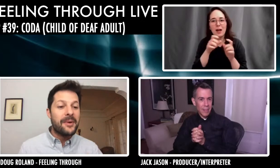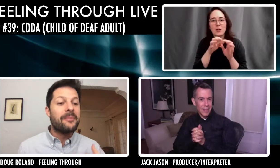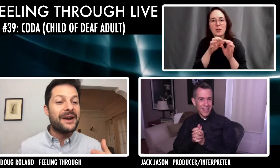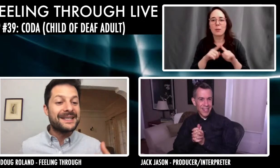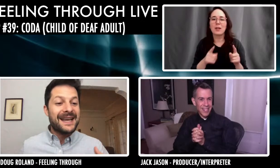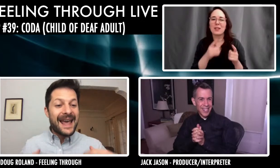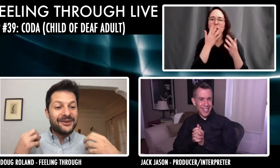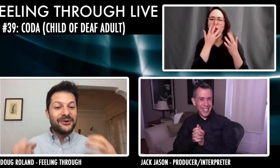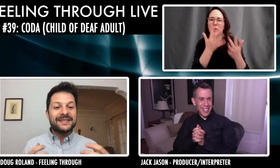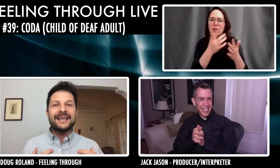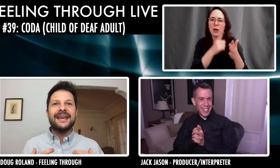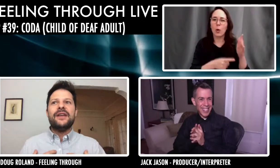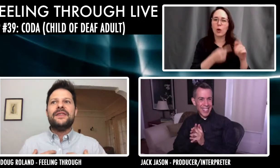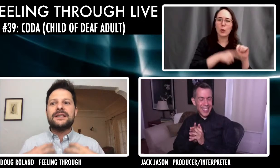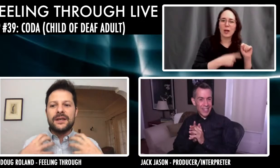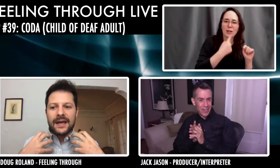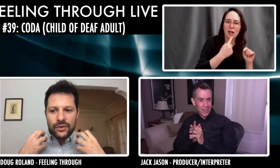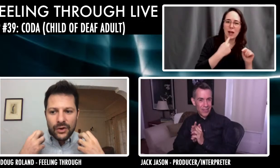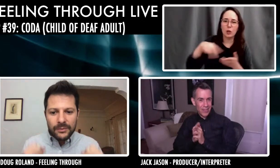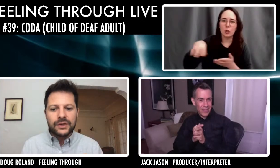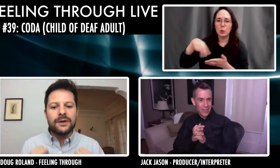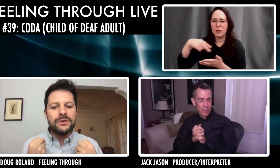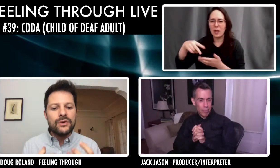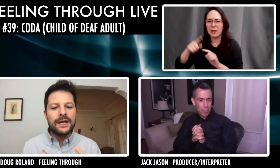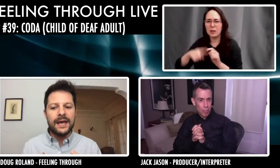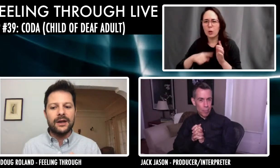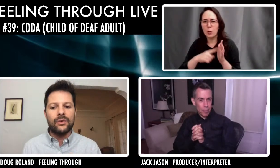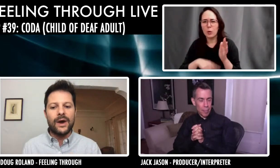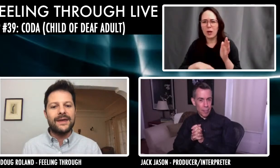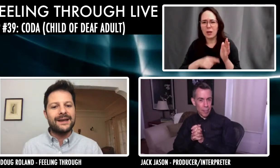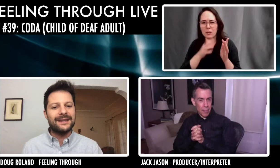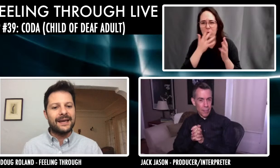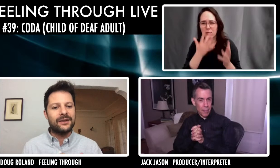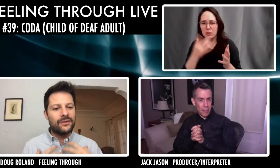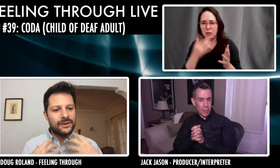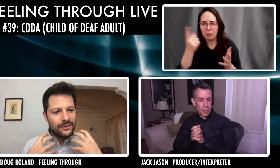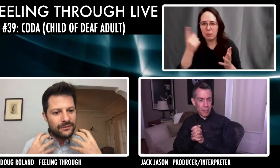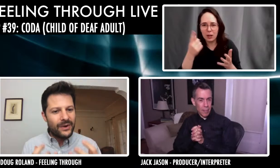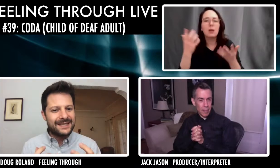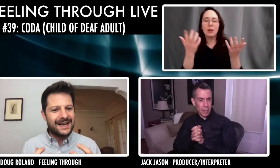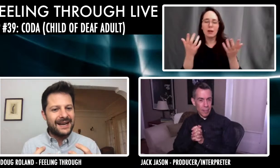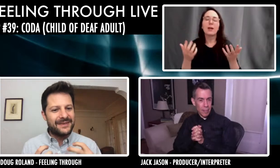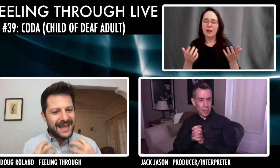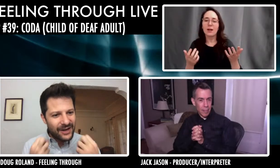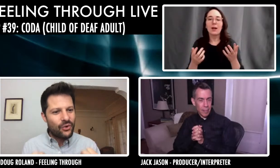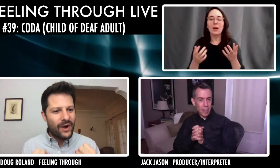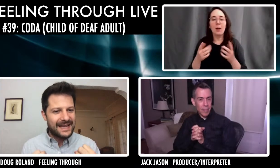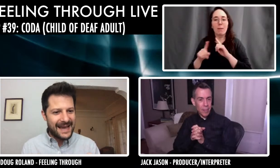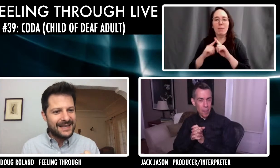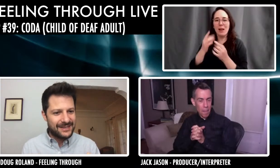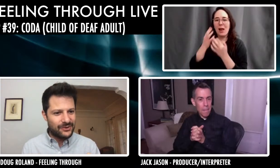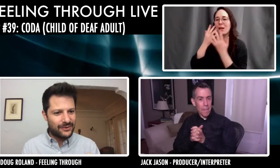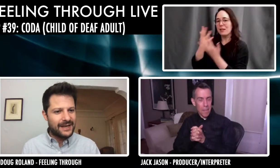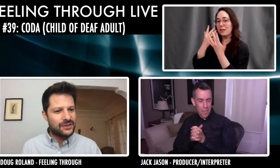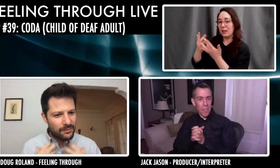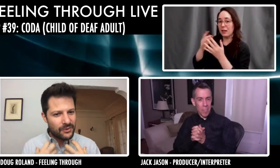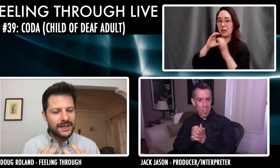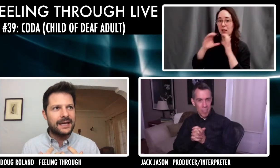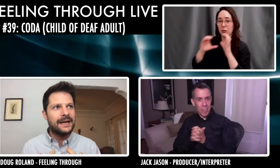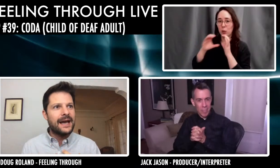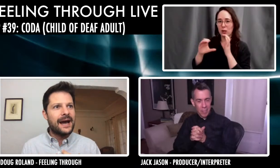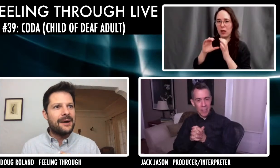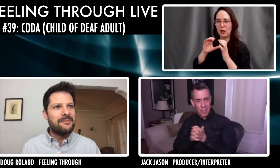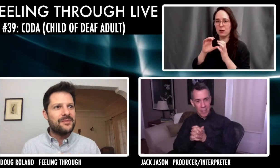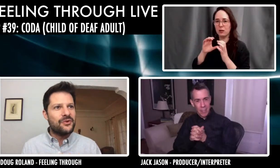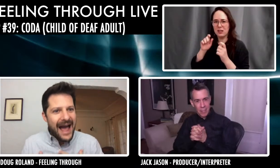anyway, but point is it looks like this, that you can almost communicate in a way that like your voice kind of can't quite get to that. It's almost